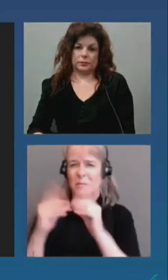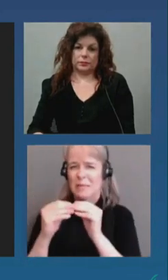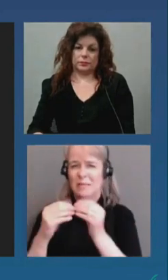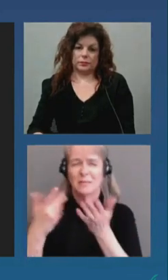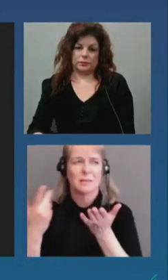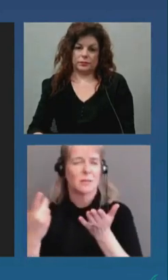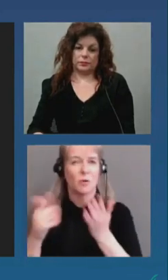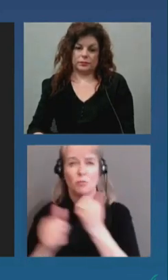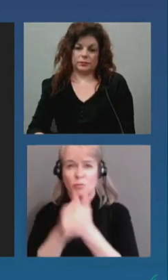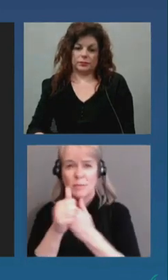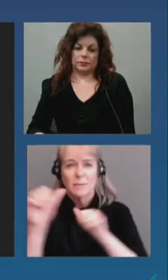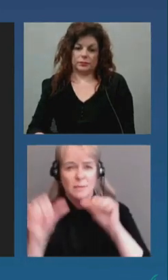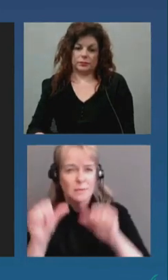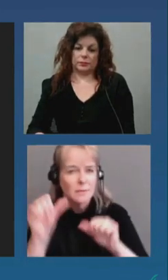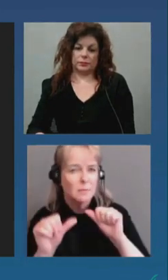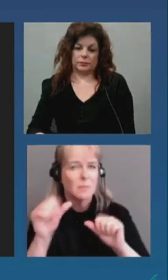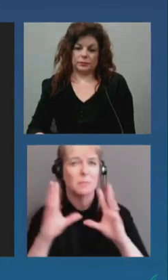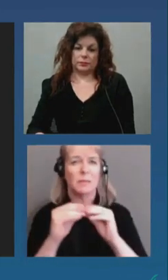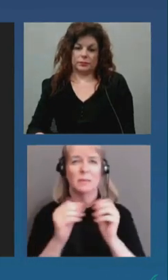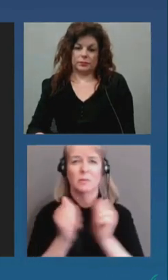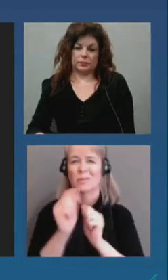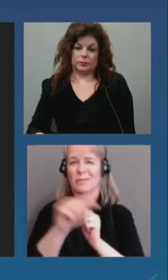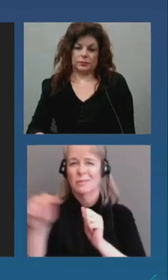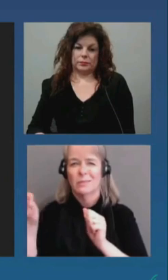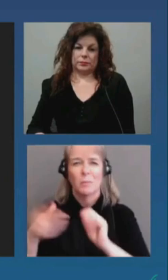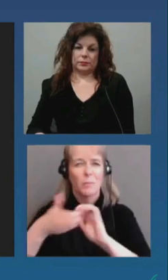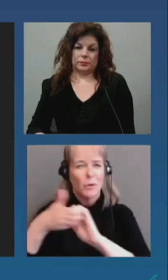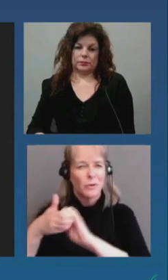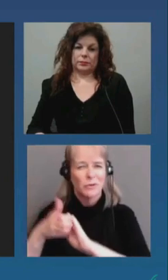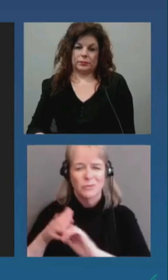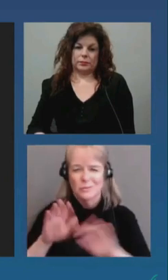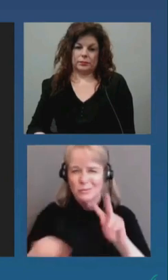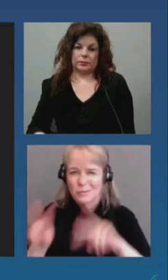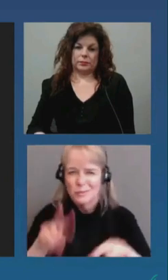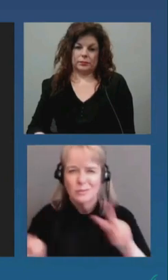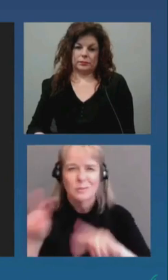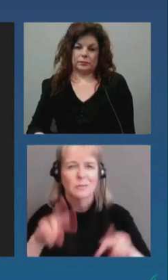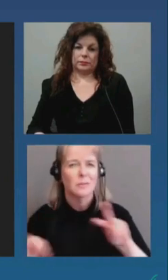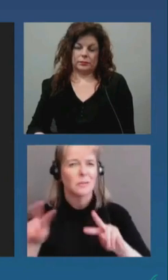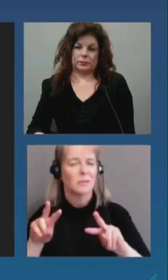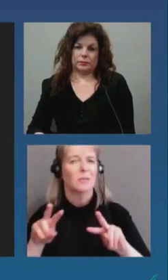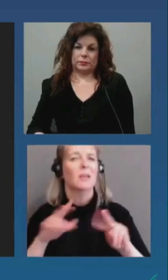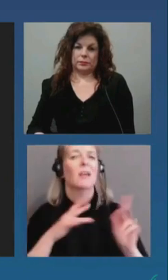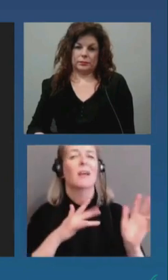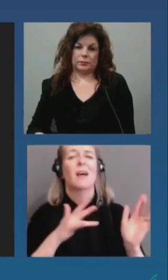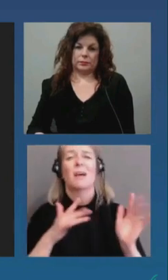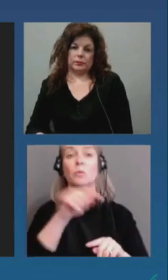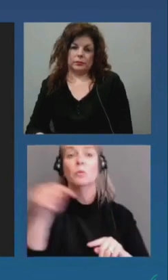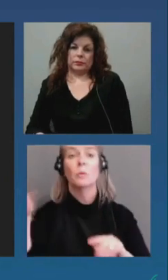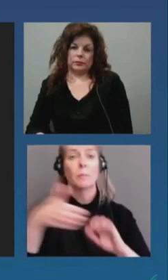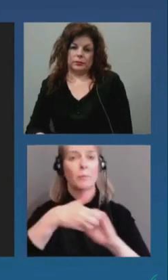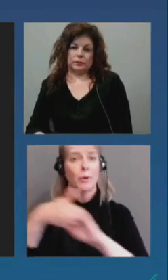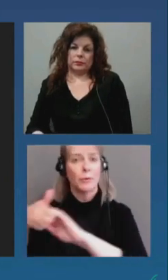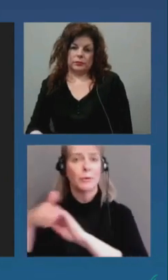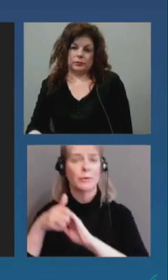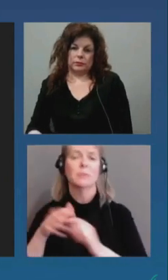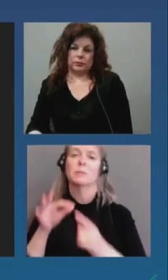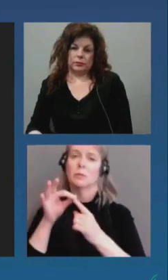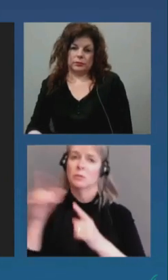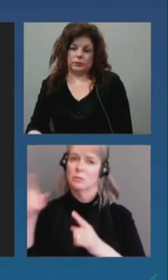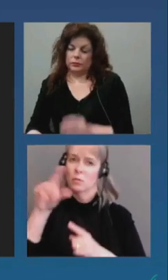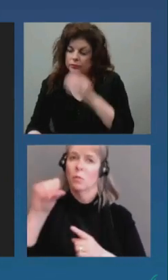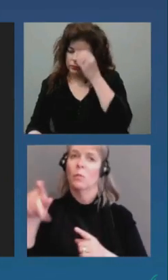meetings with our core partners to establish by midnight, Sunday night, global public health.